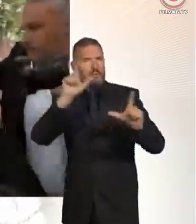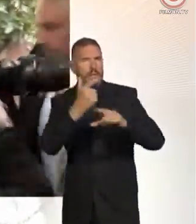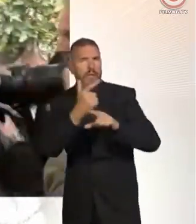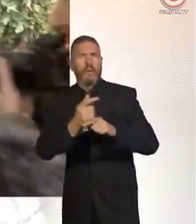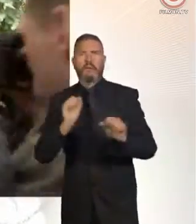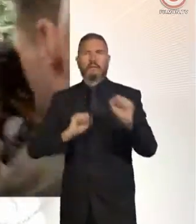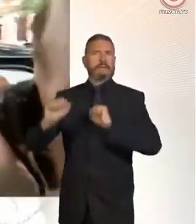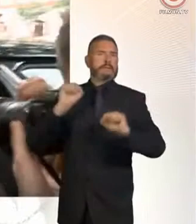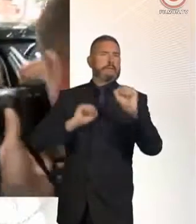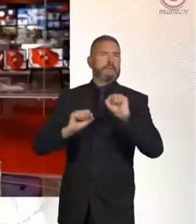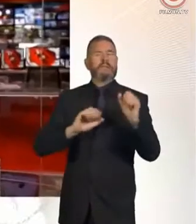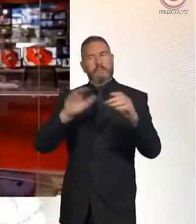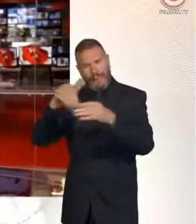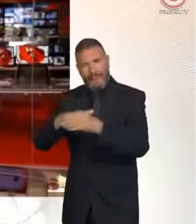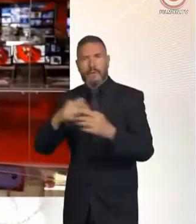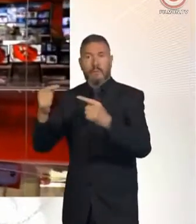scrutiny.